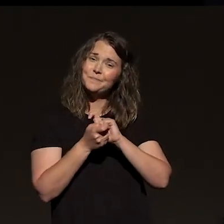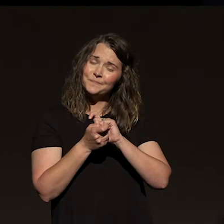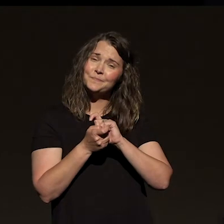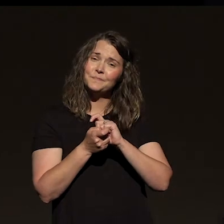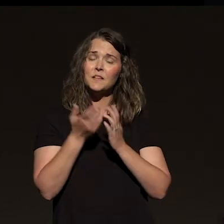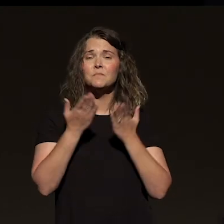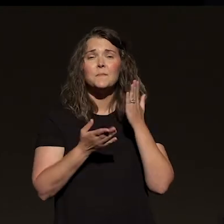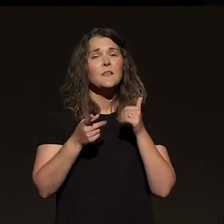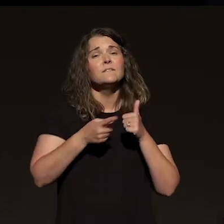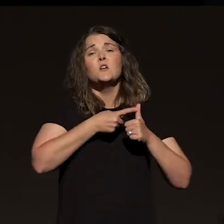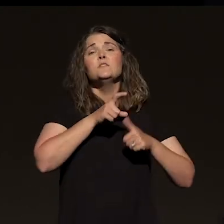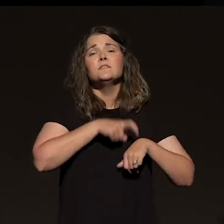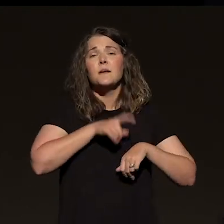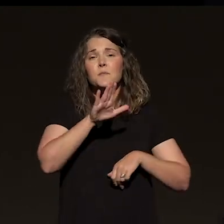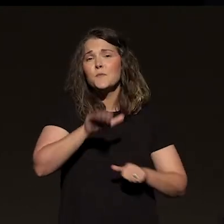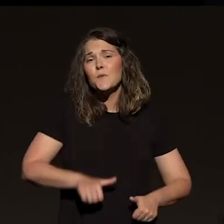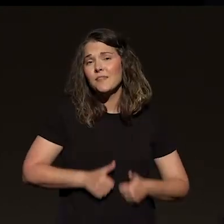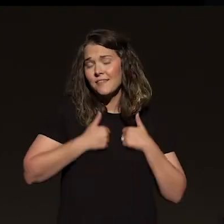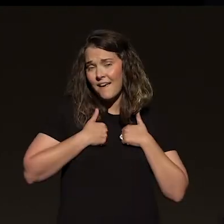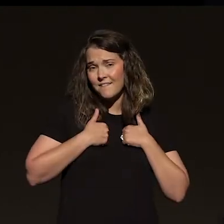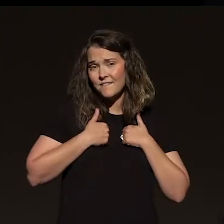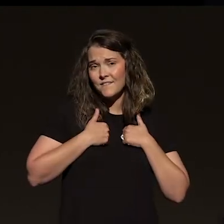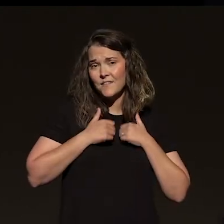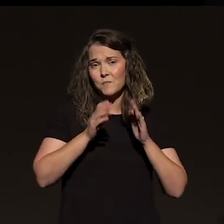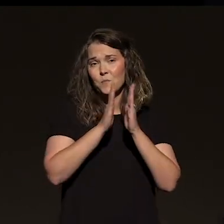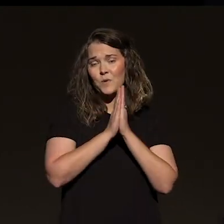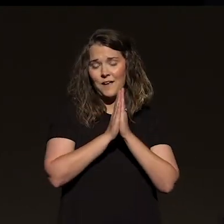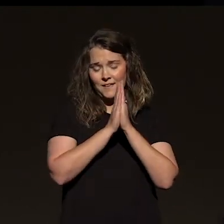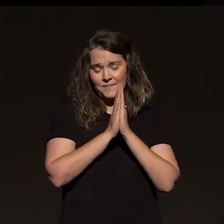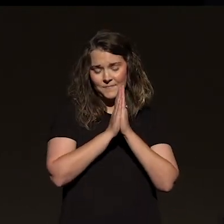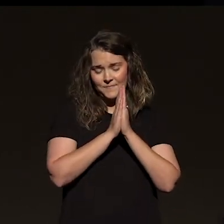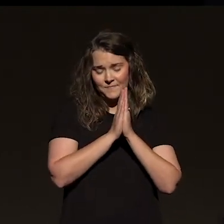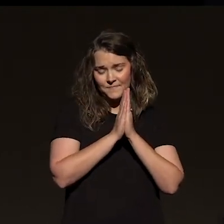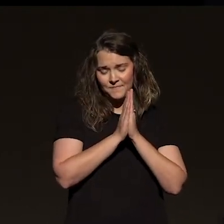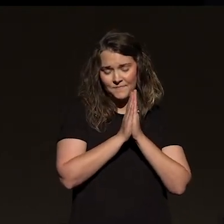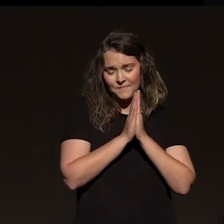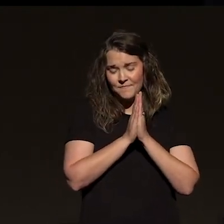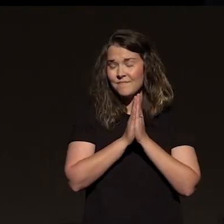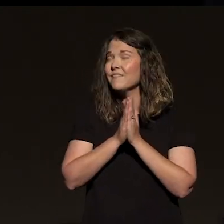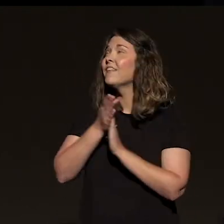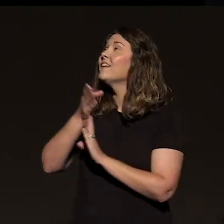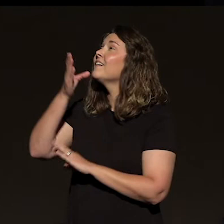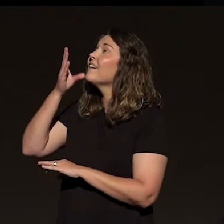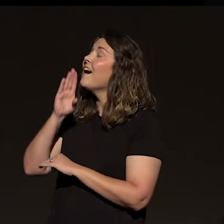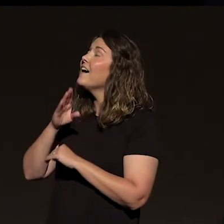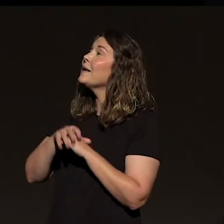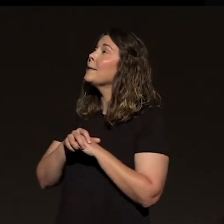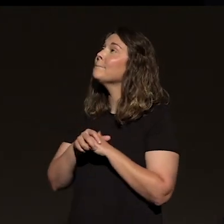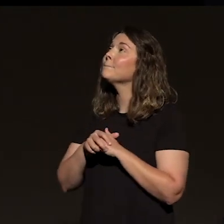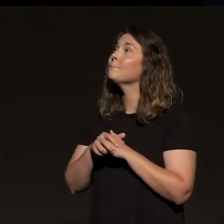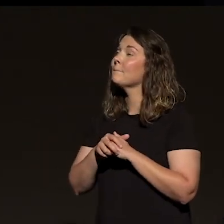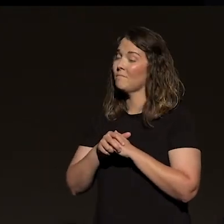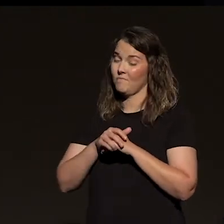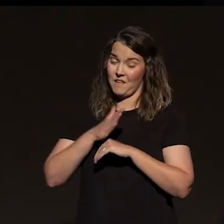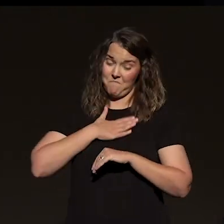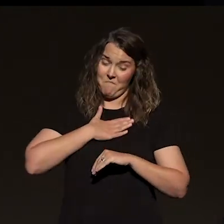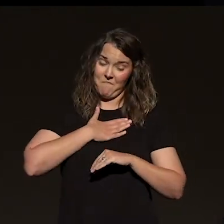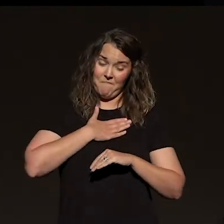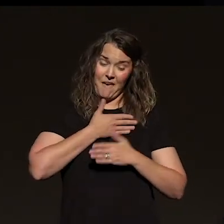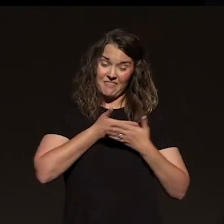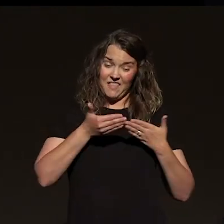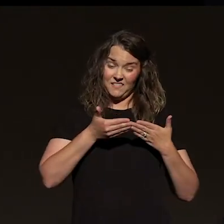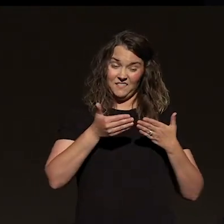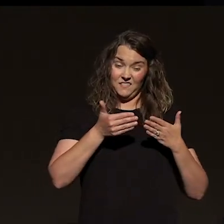Maybe for the first time in your life, would you just pray this prayer with me? And would you say, God, I've been building on the wrong stuff